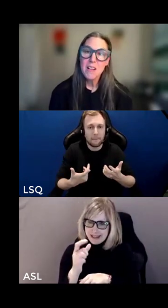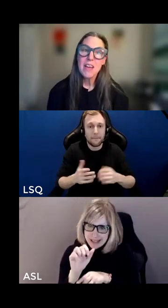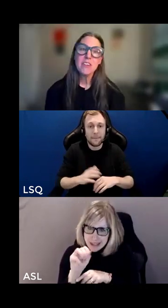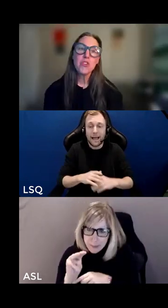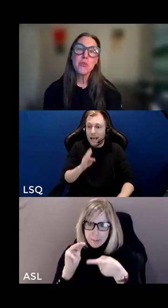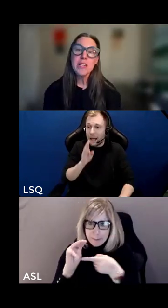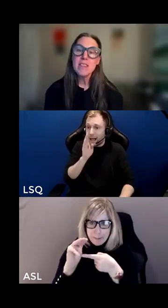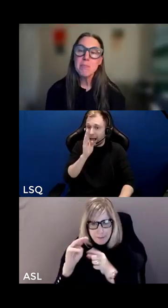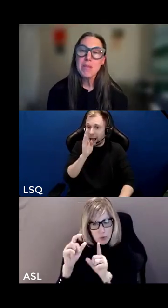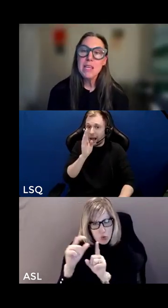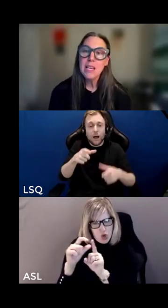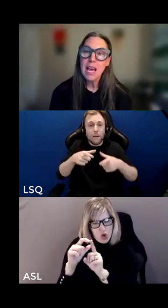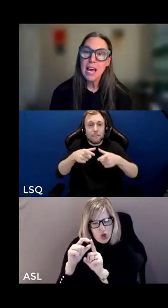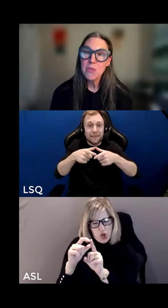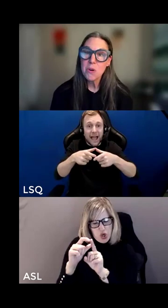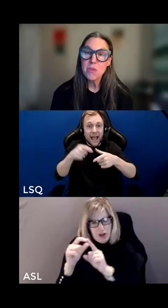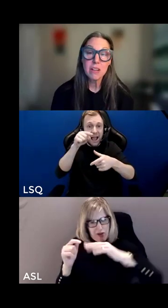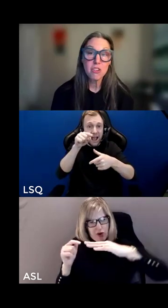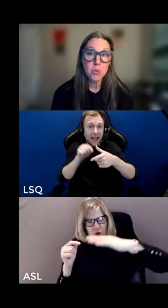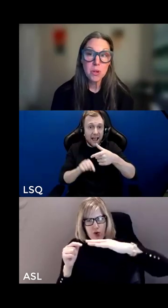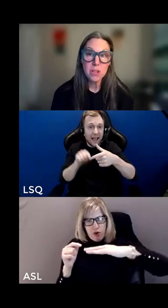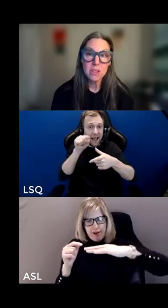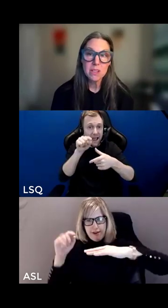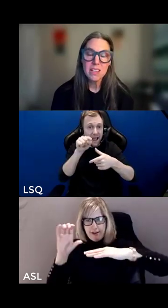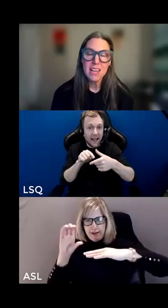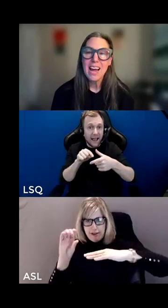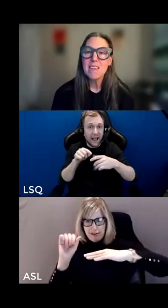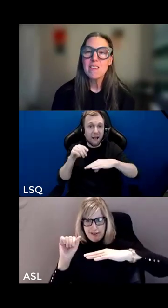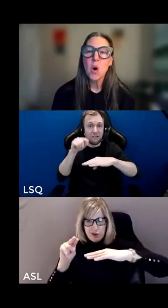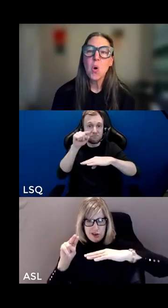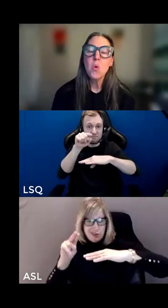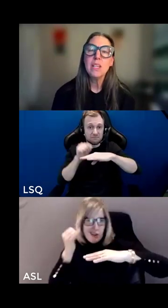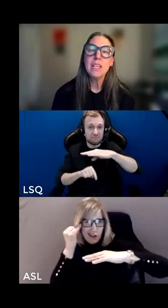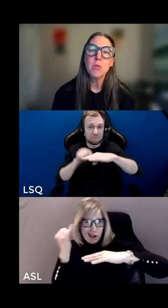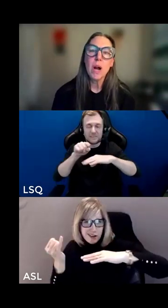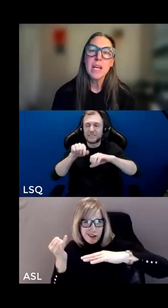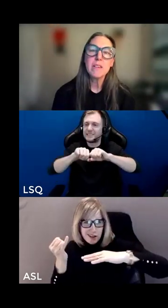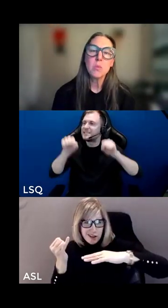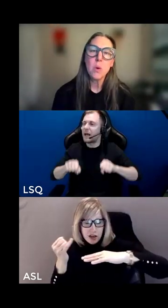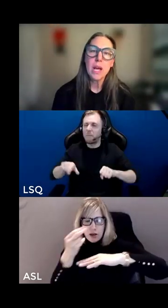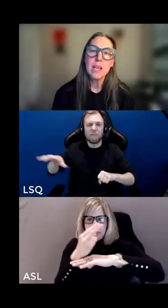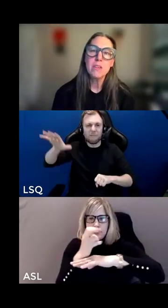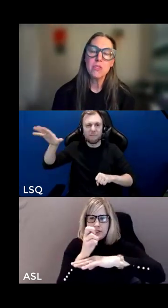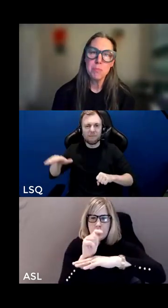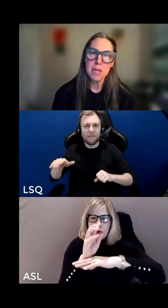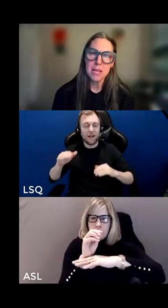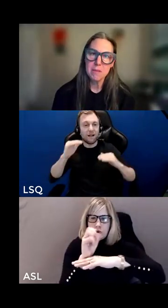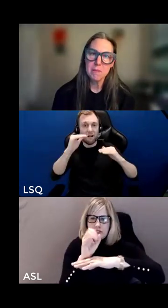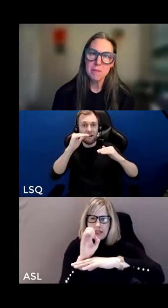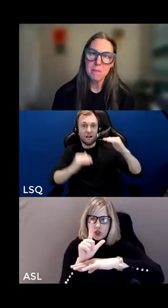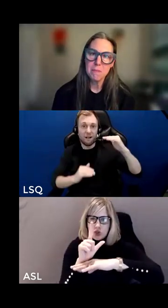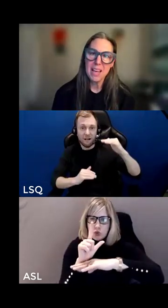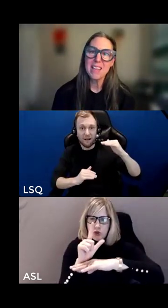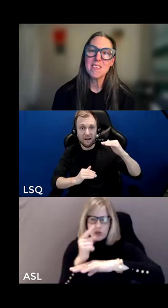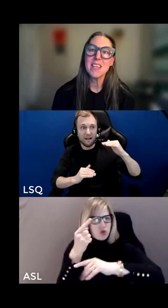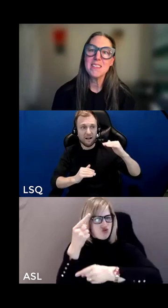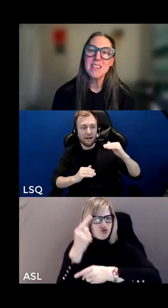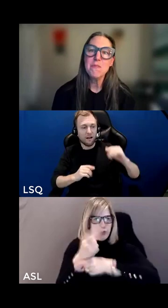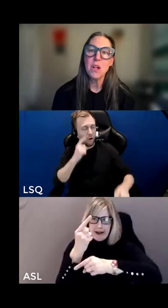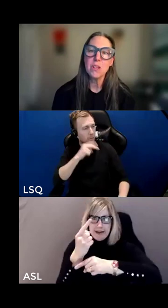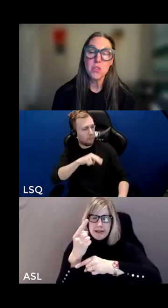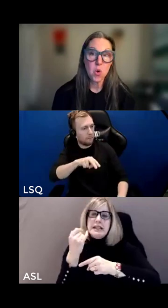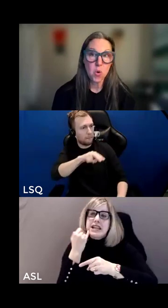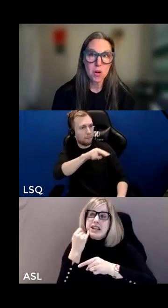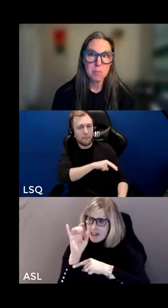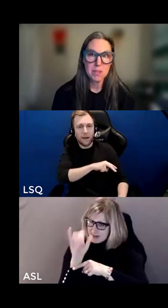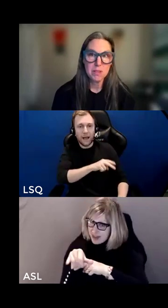that treats being heterosexual as the only right way to be as the